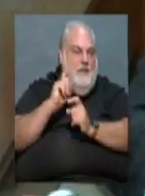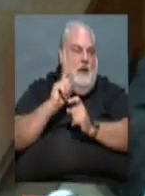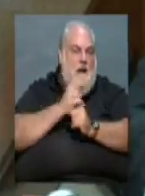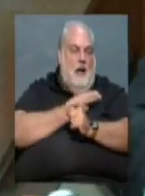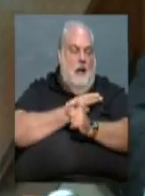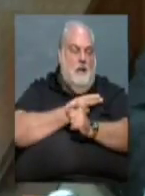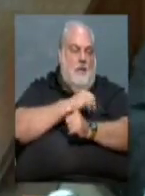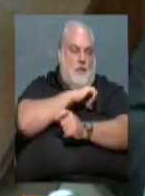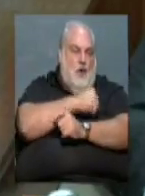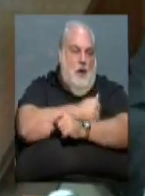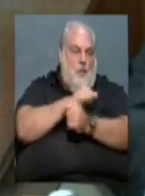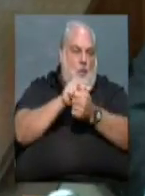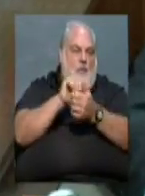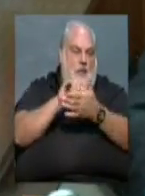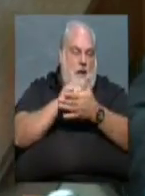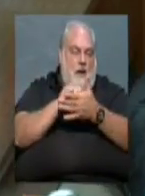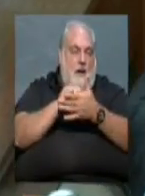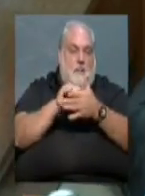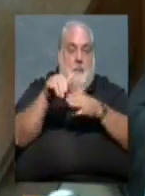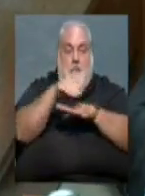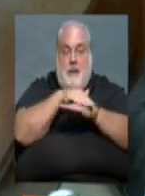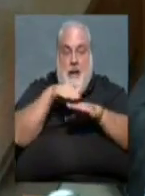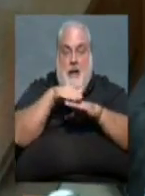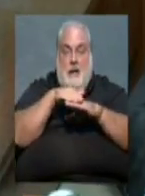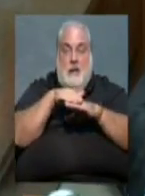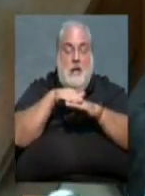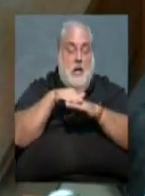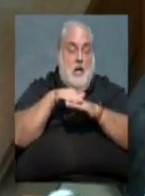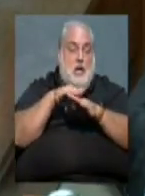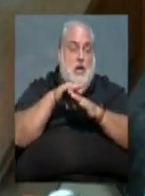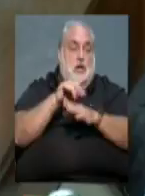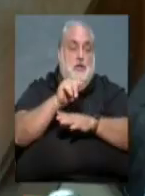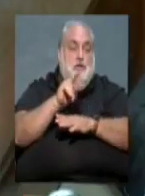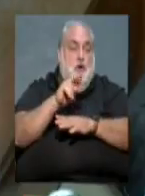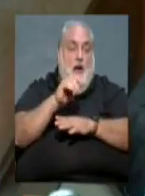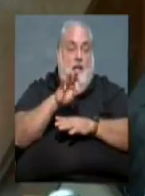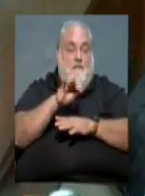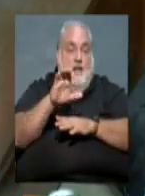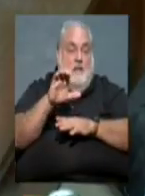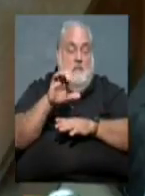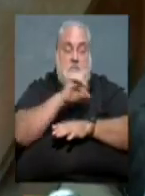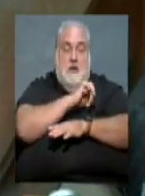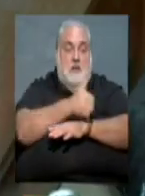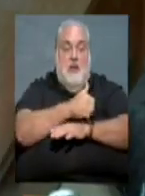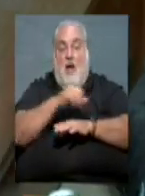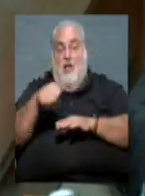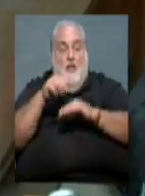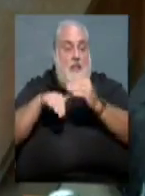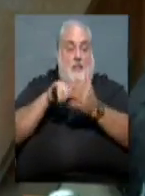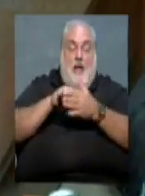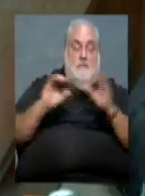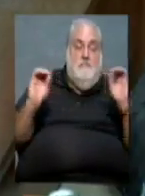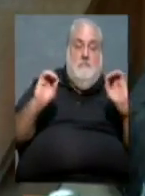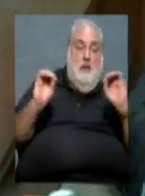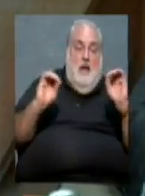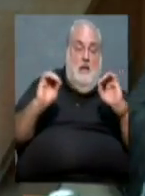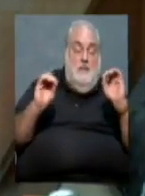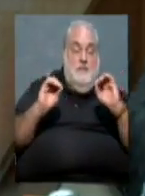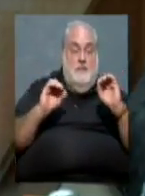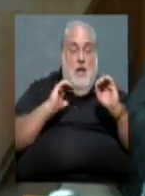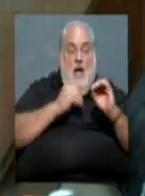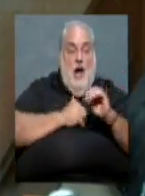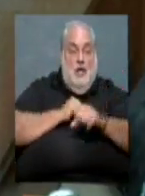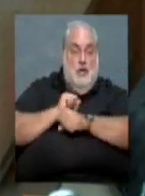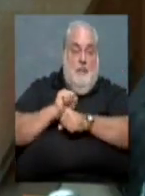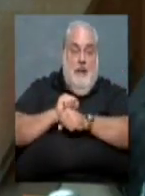we're given authority over that. But basically, it's traffic offenses. We don't have any other authority than that. So, our jobs in the district